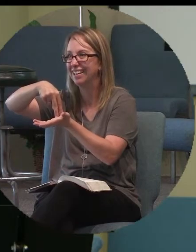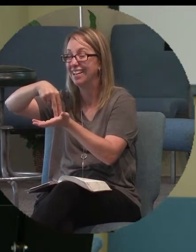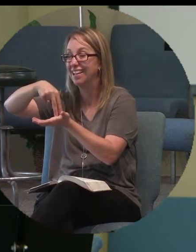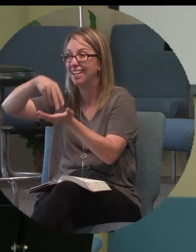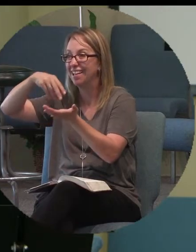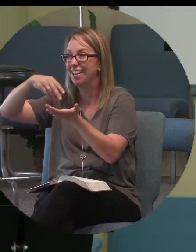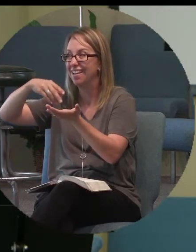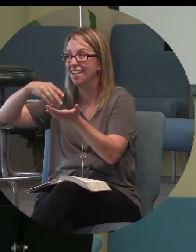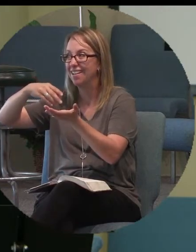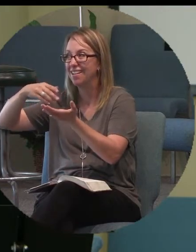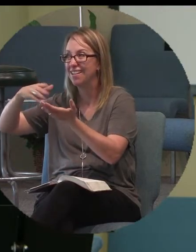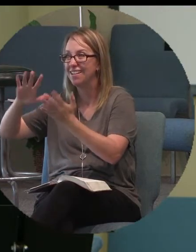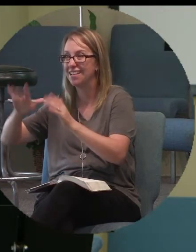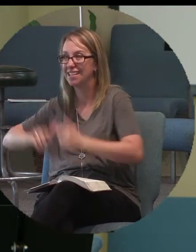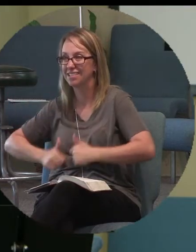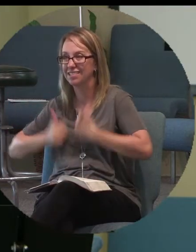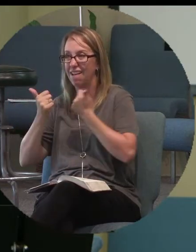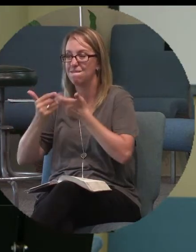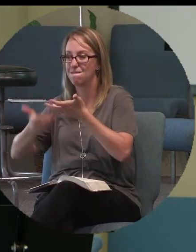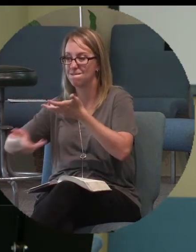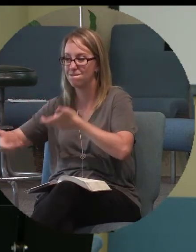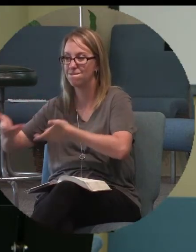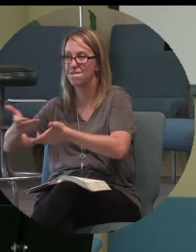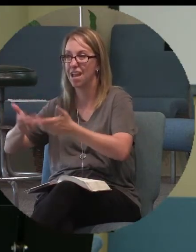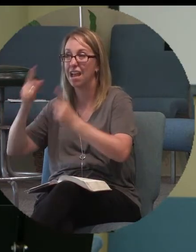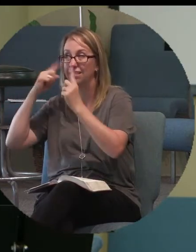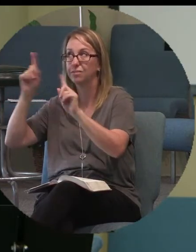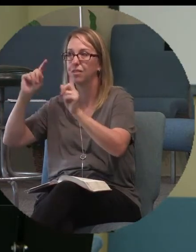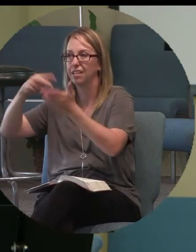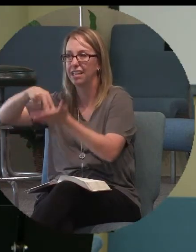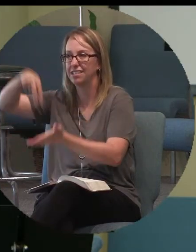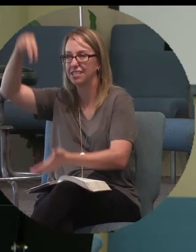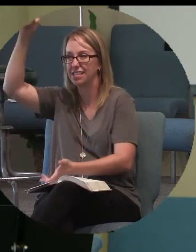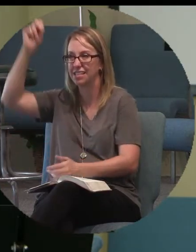sharing his life until he ascends into heaven.